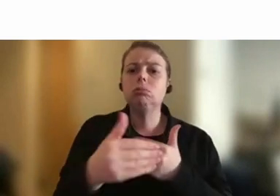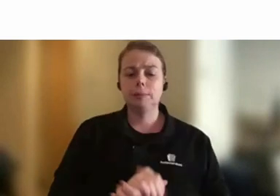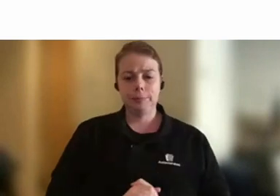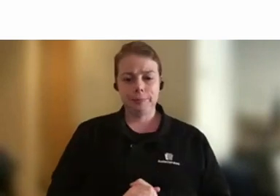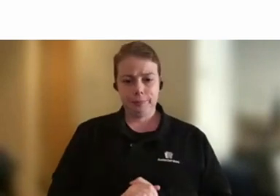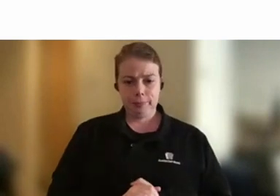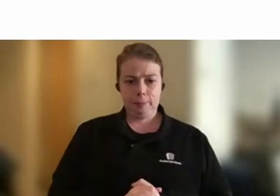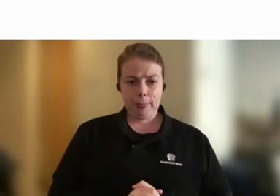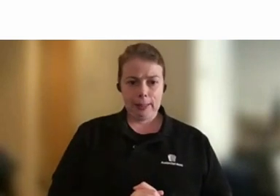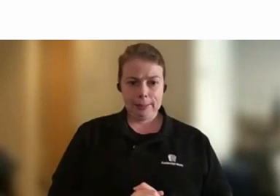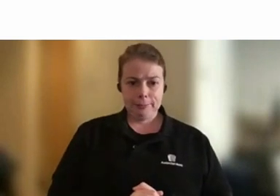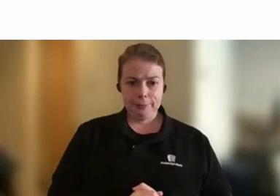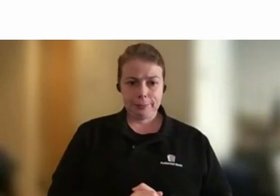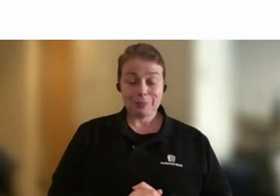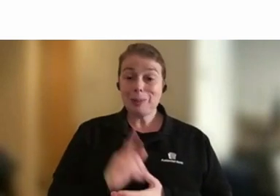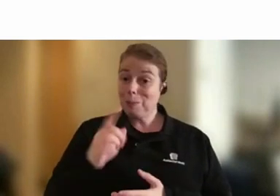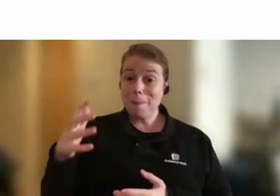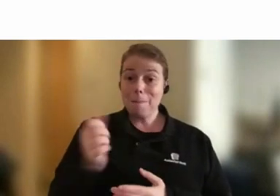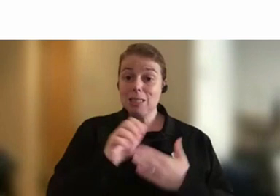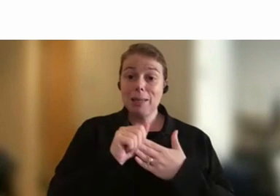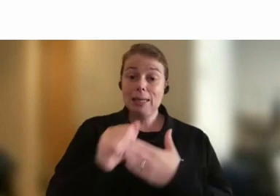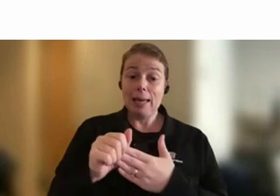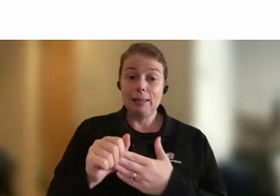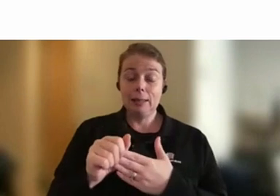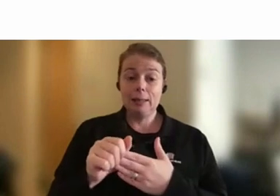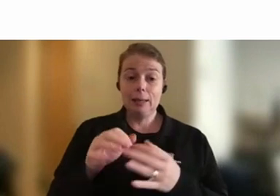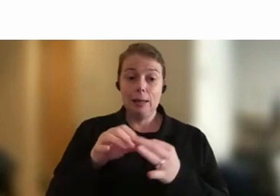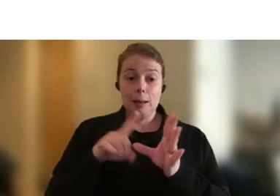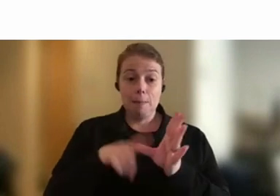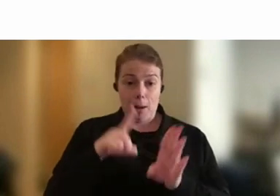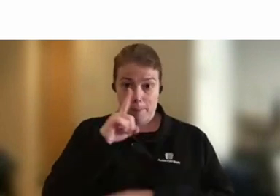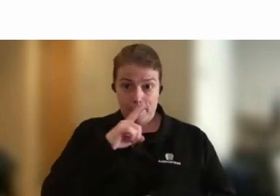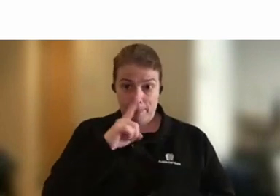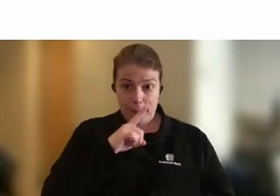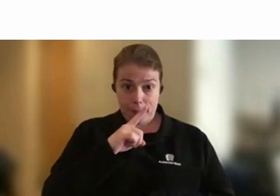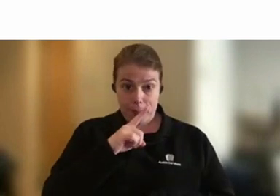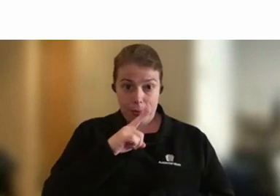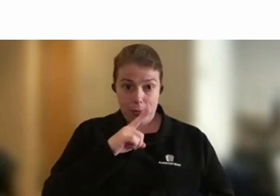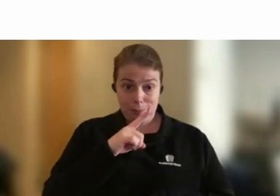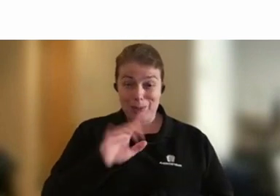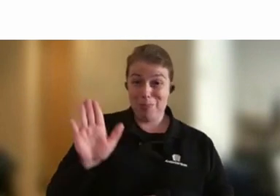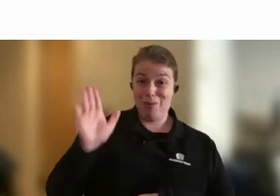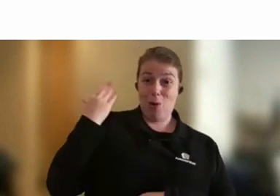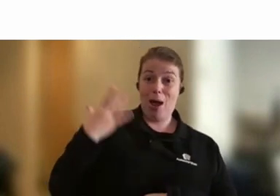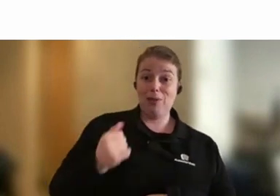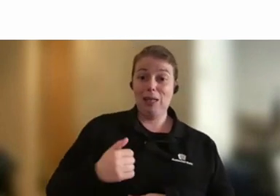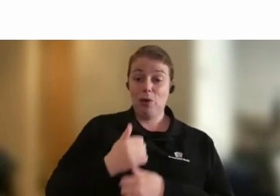it really needs to be led by our people. I think that we've had a lot of goes previously of having a lot of top down